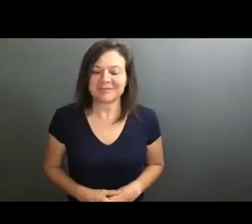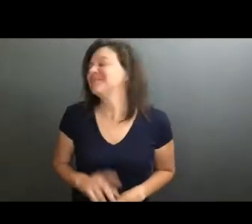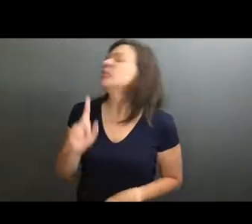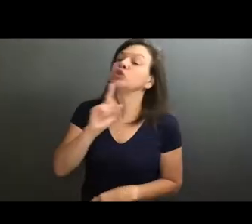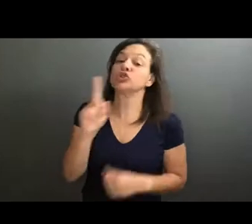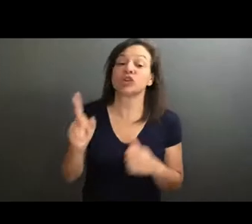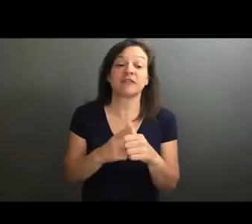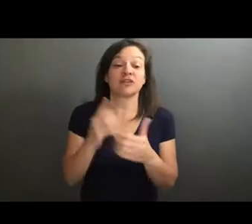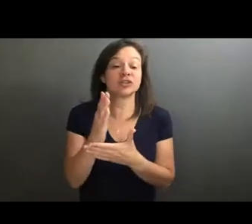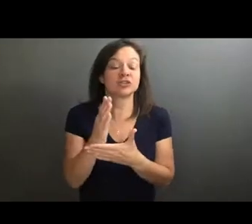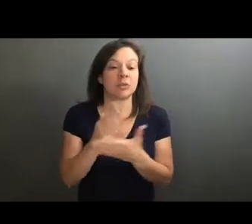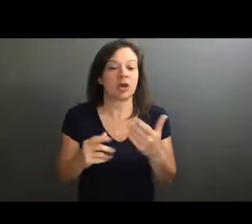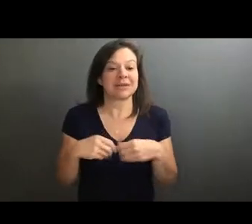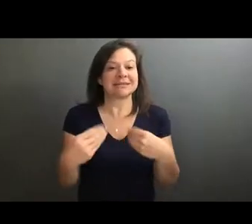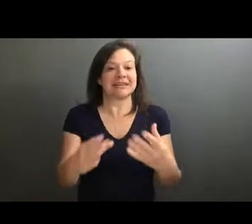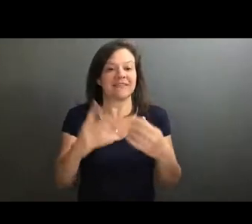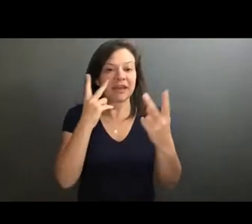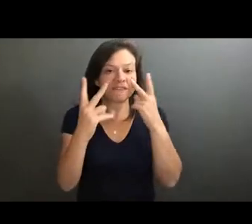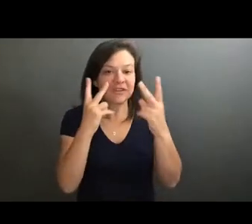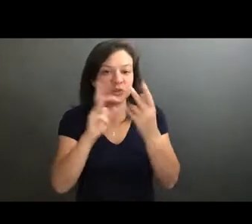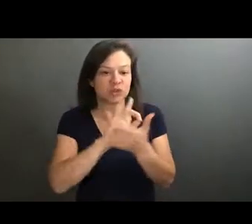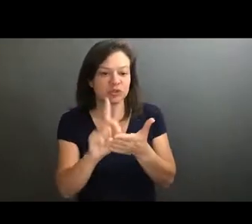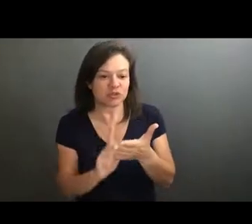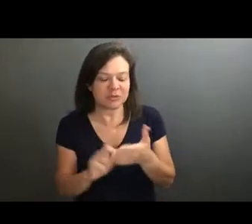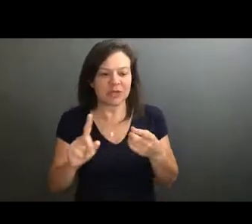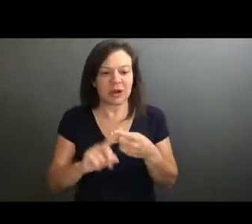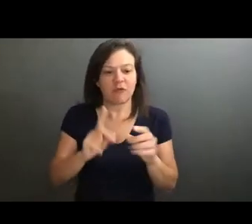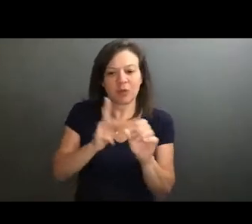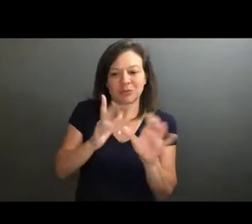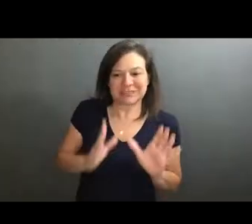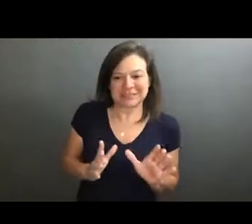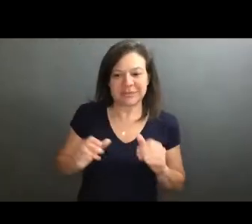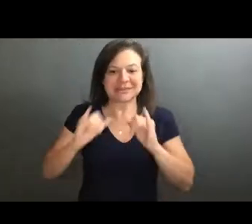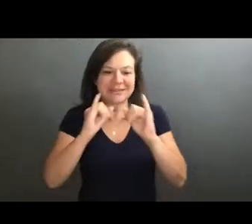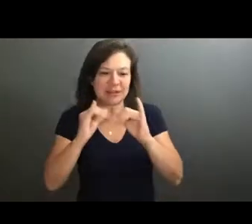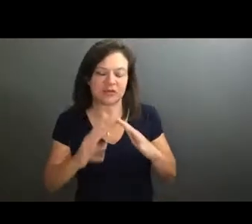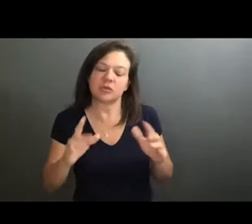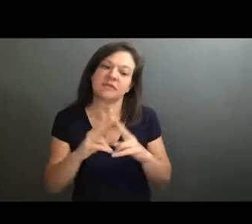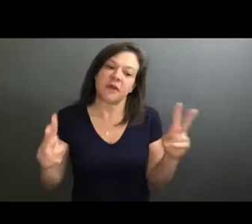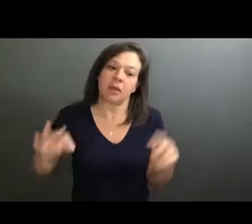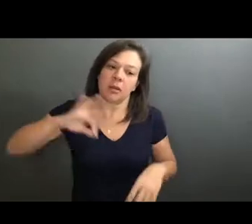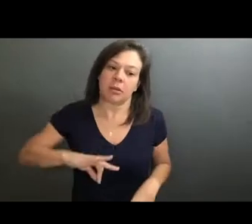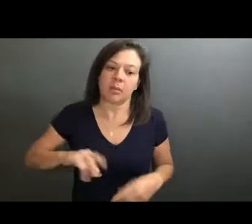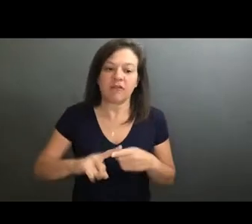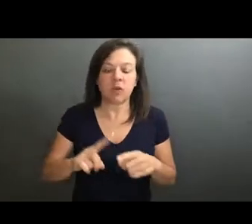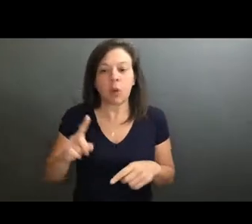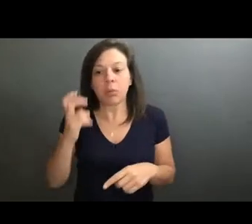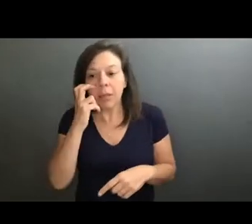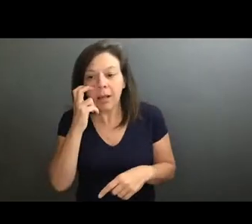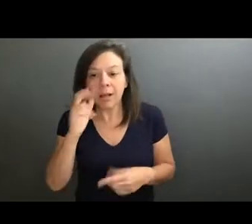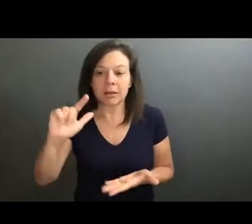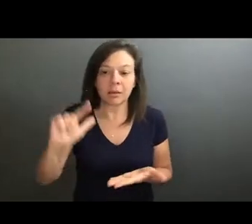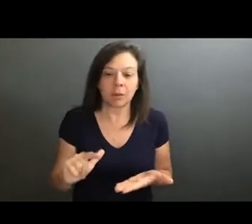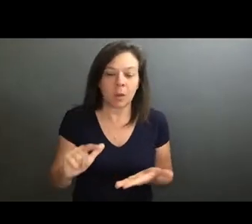first step is providing a visual description of the participants in the interview, especially helpful for blind and low vision